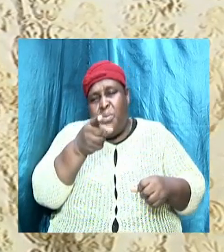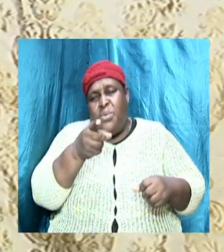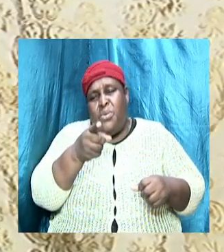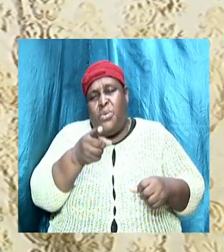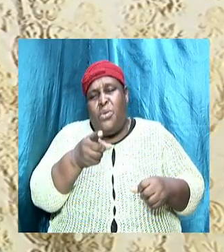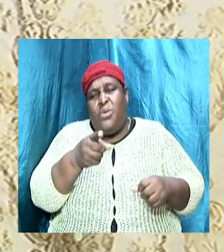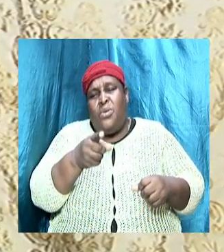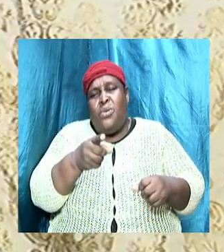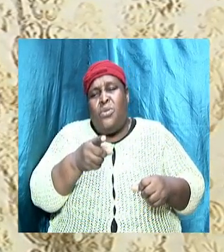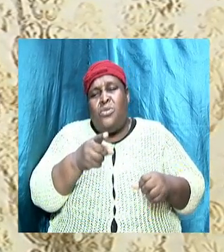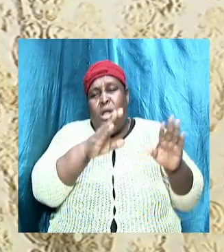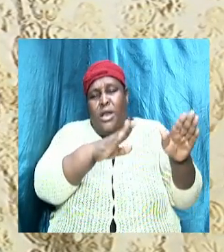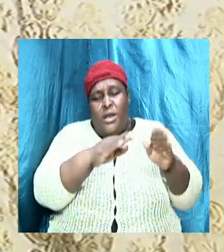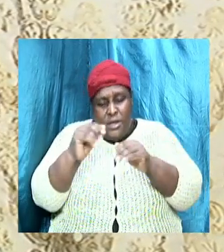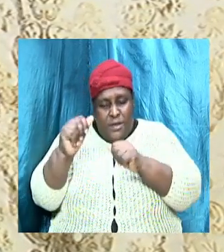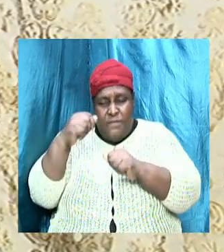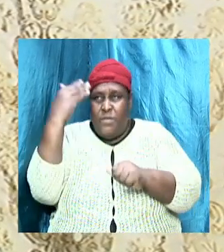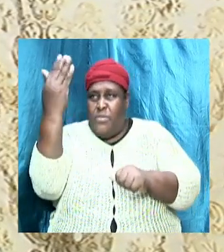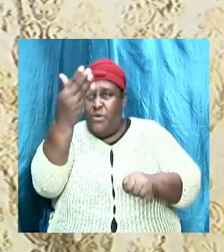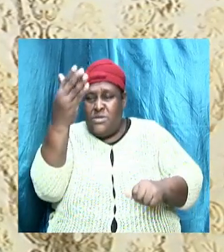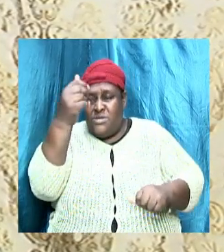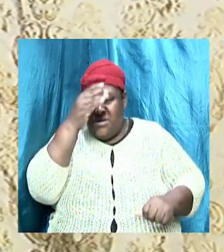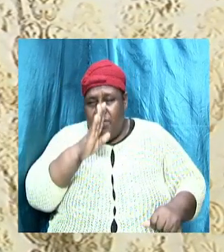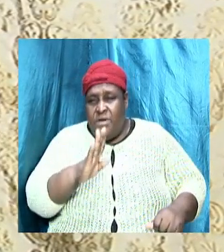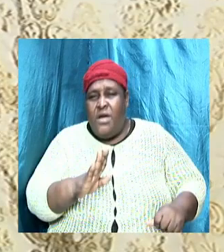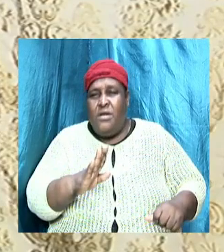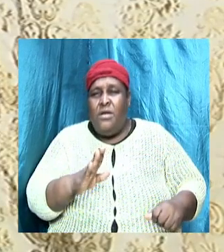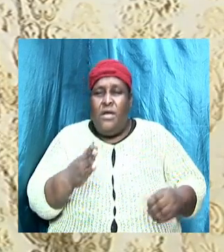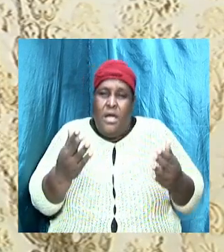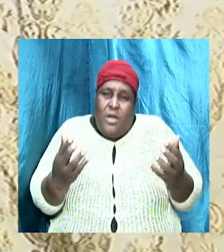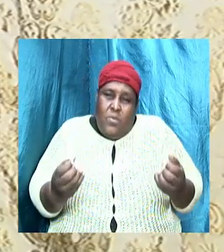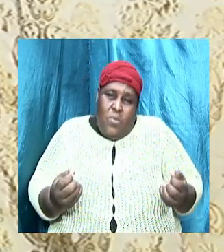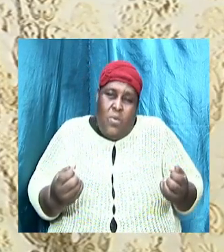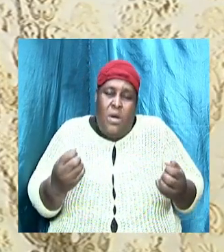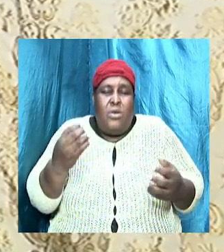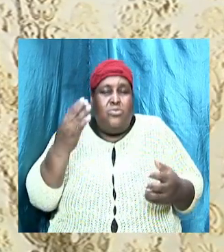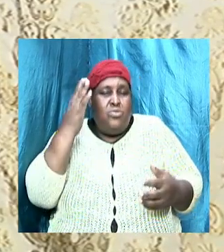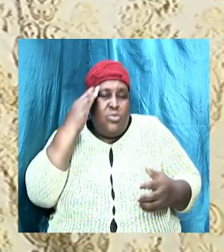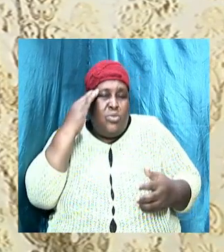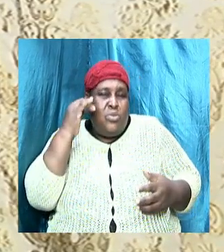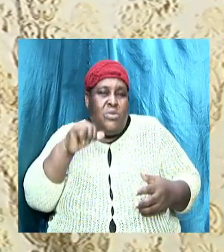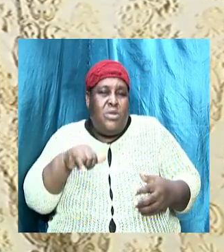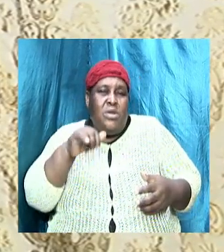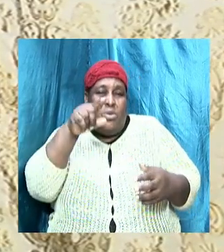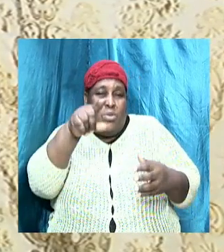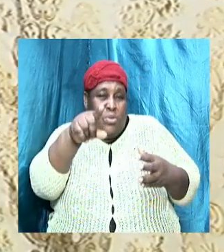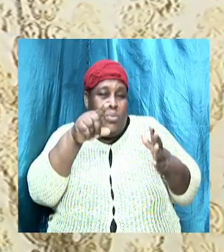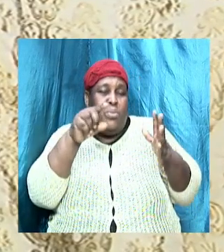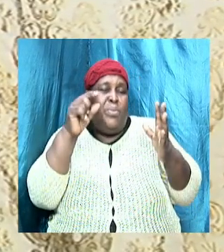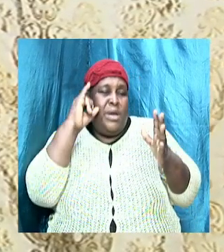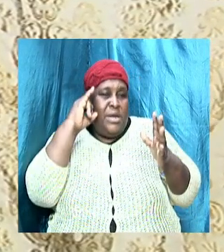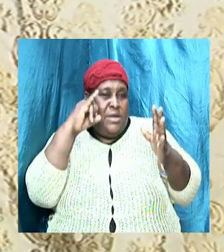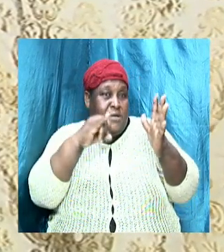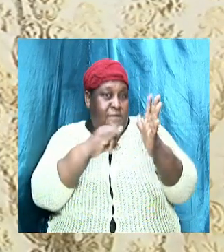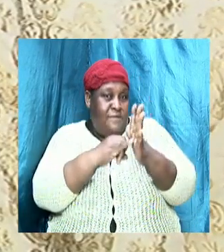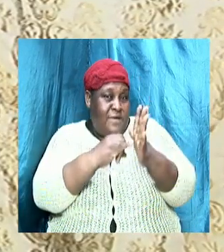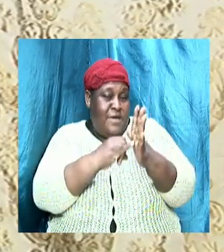outside of the presence of God. And you want to make sure that you are able to identify, you know, what